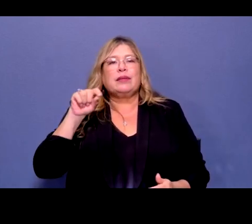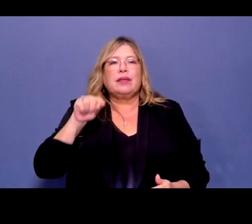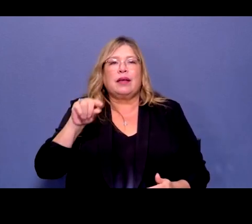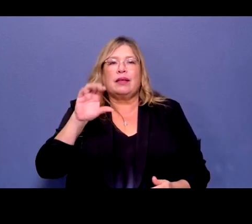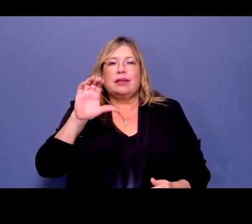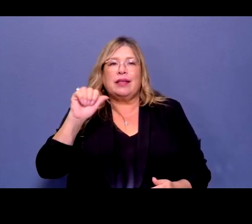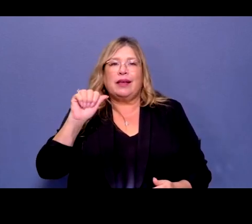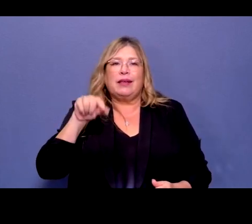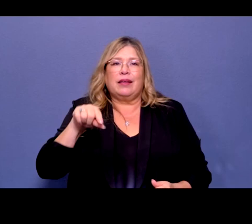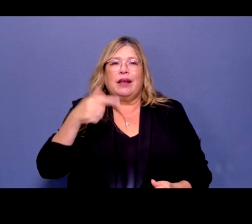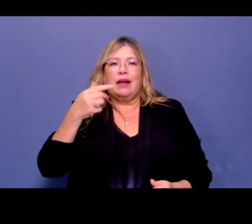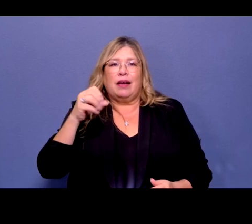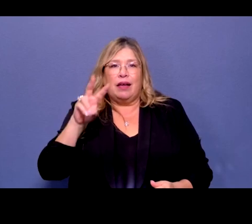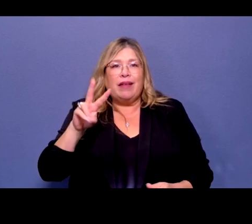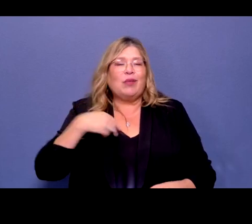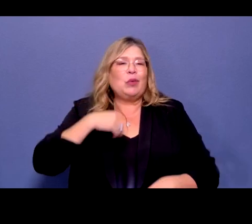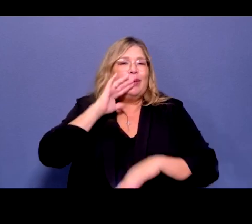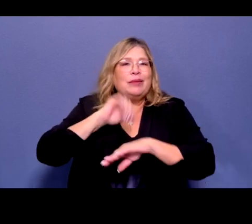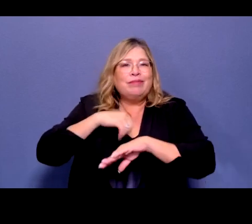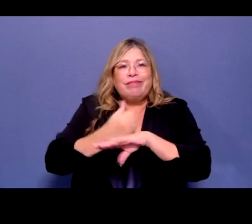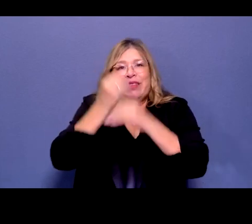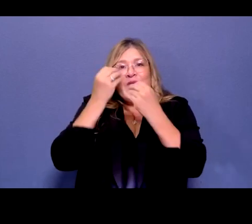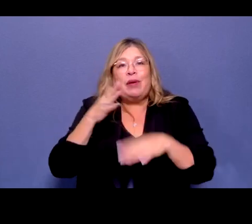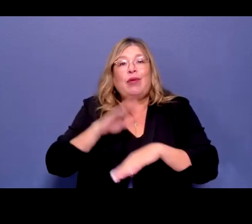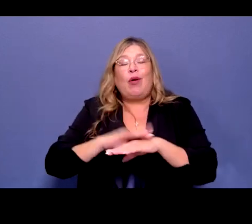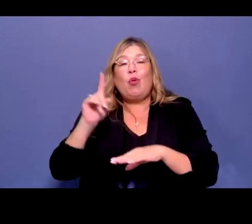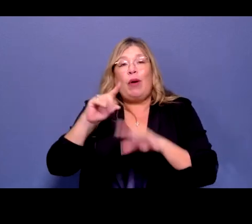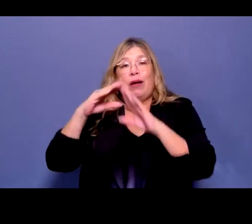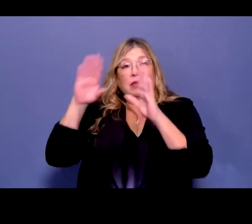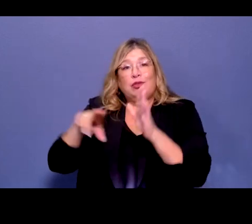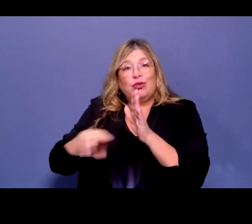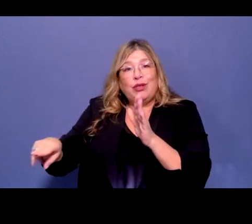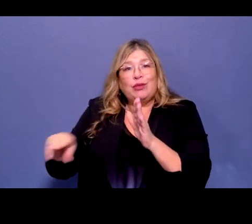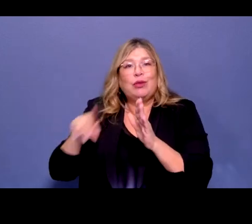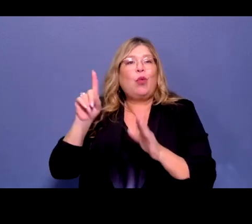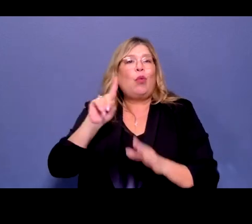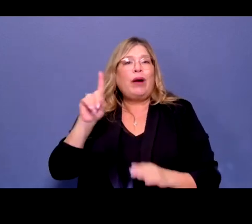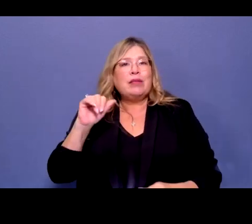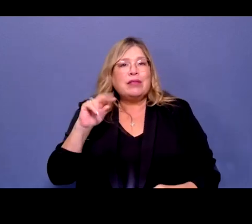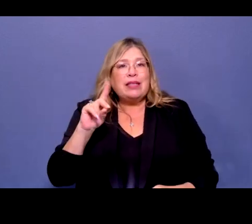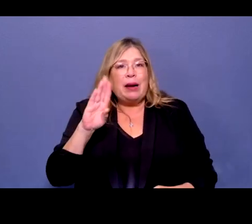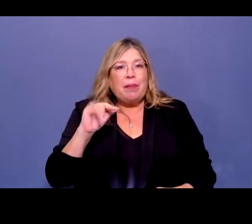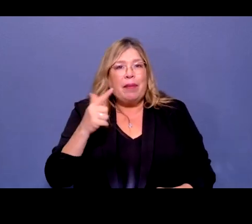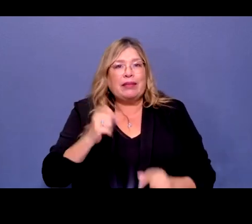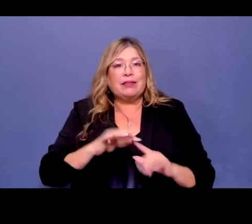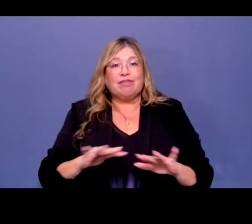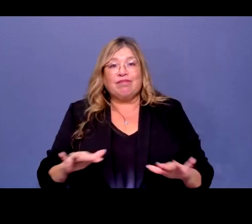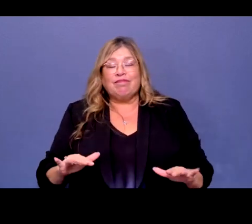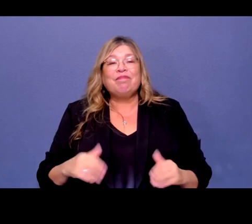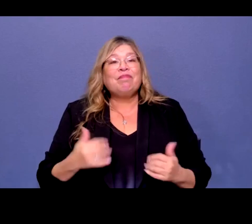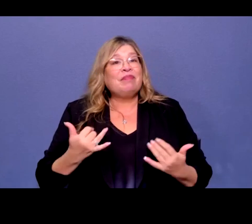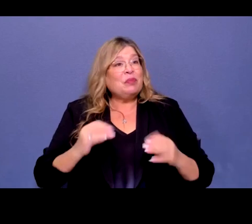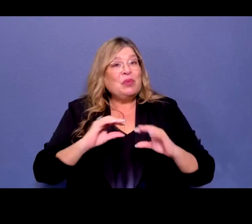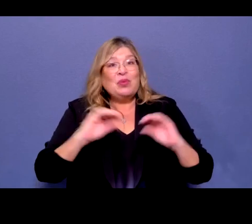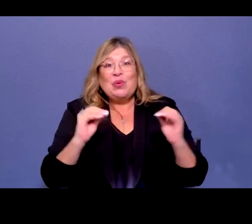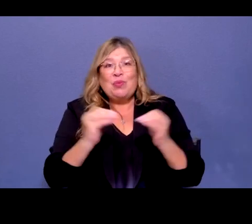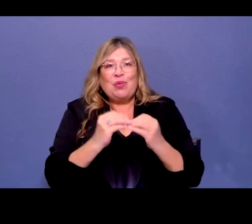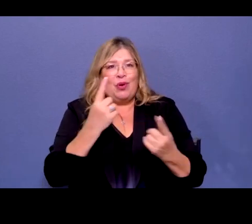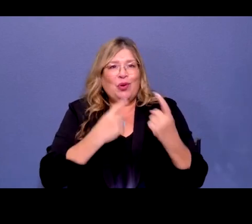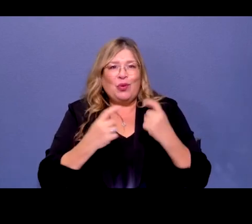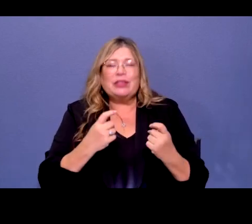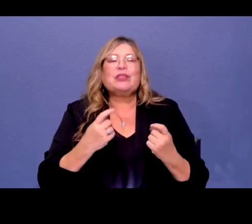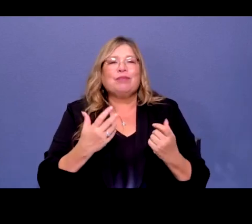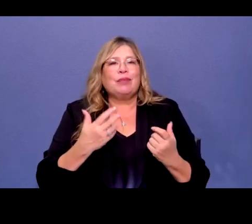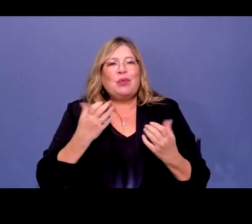information on shelters, sandbags, others as well. So if I see no other questions, I appreciate all of our